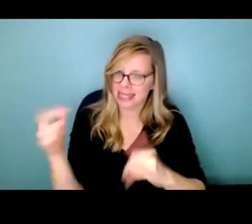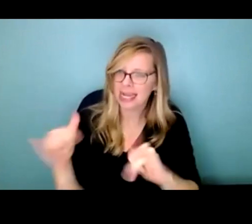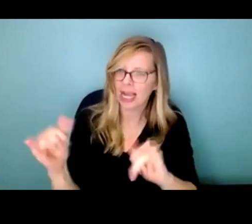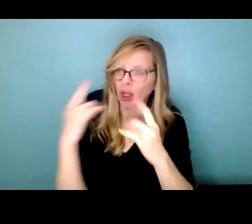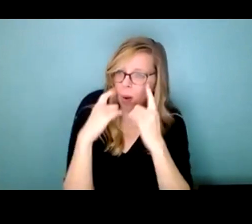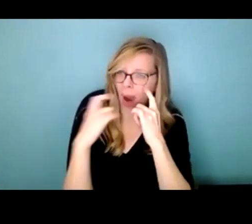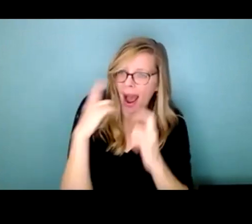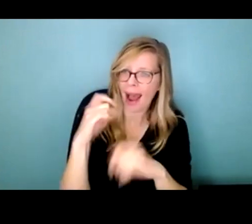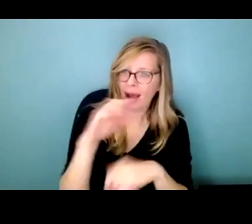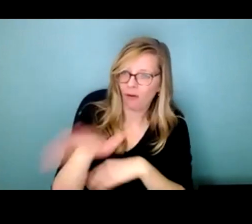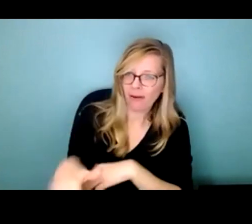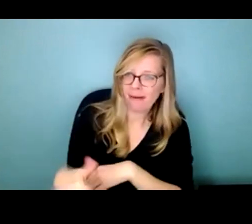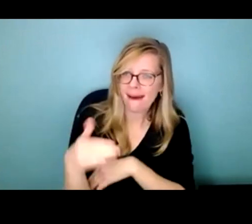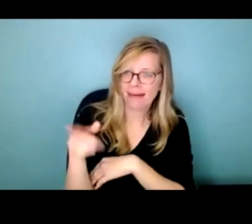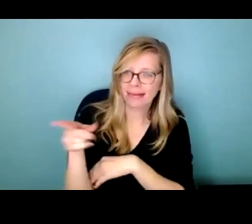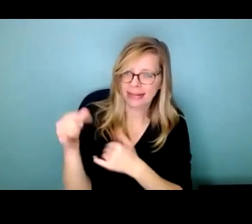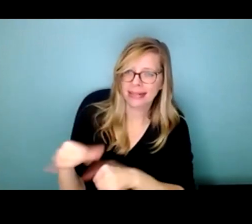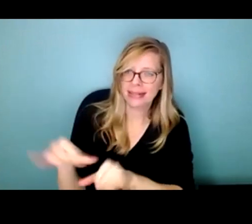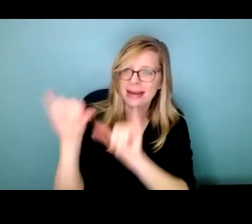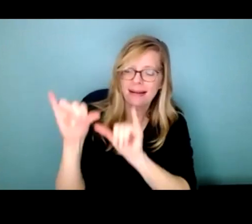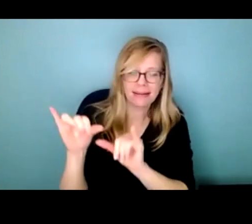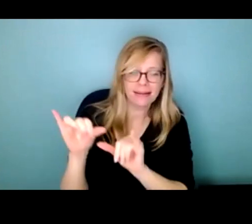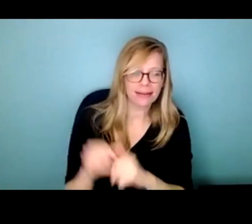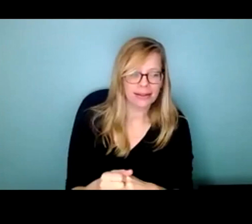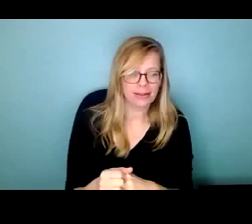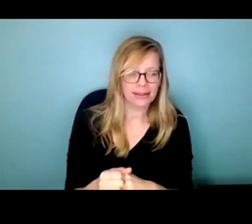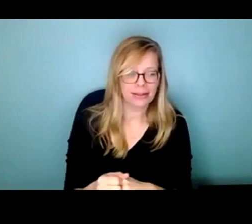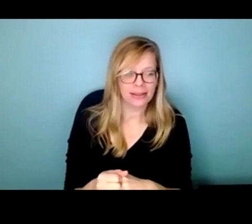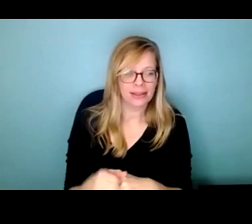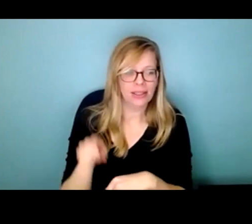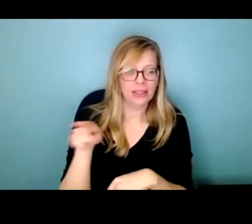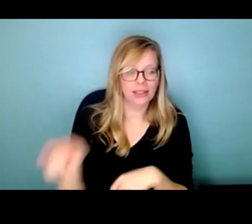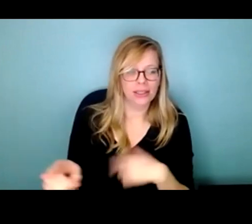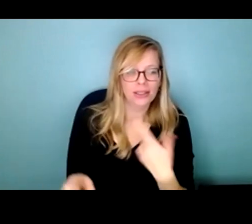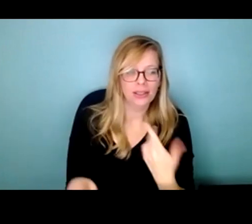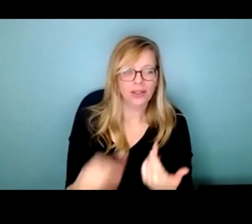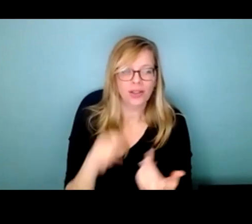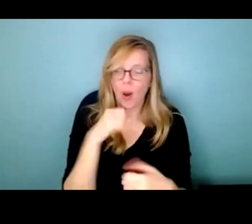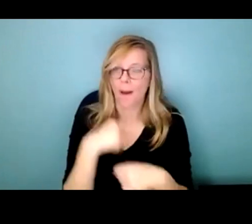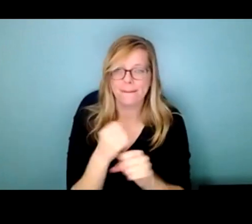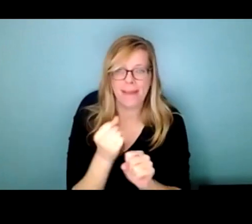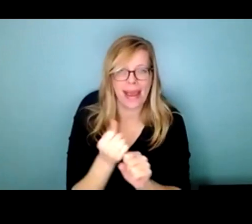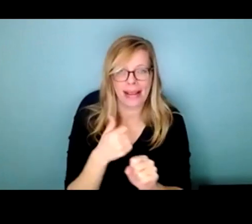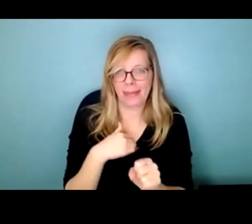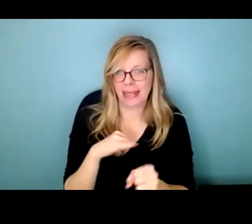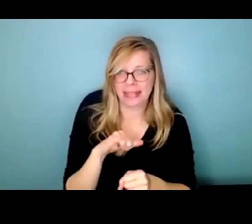night don't make me stay